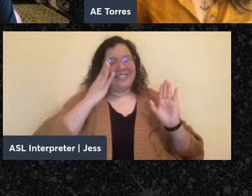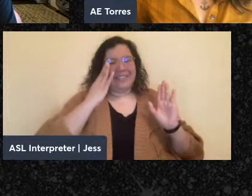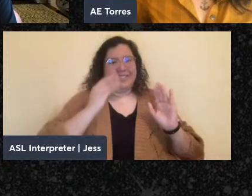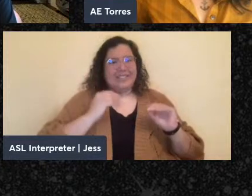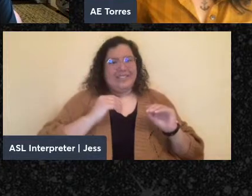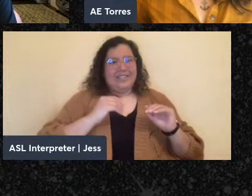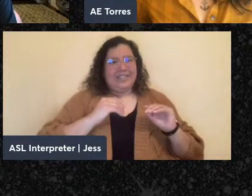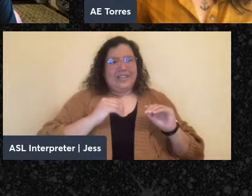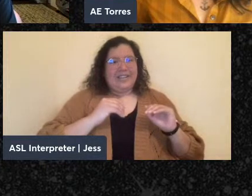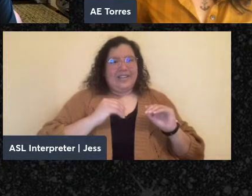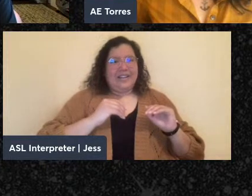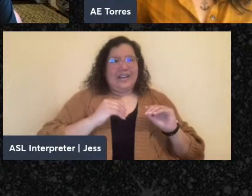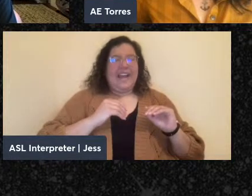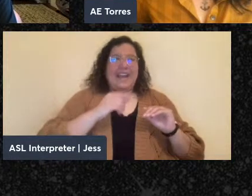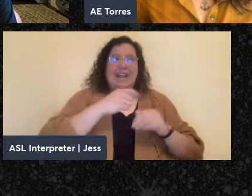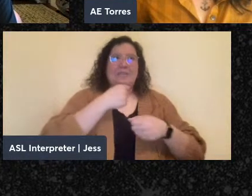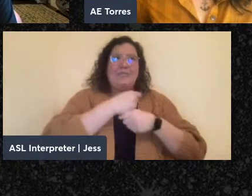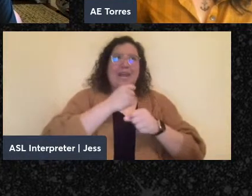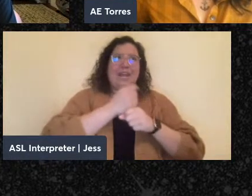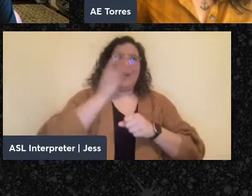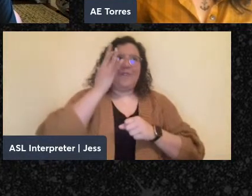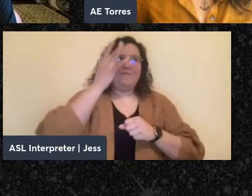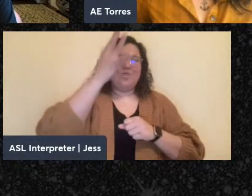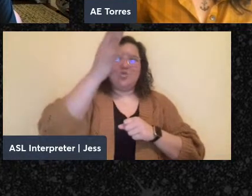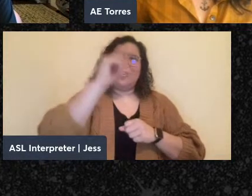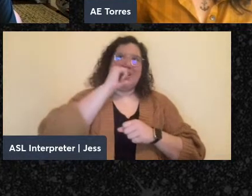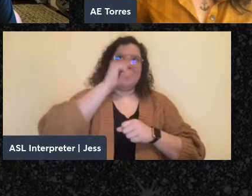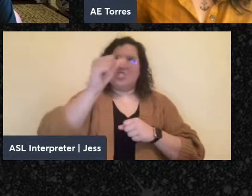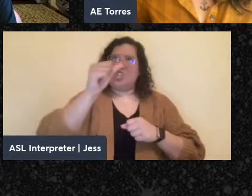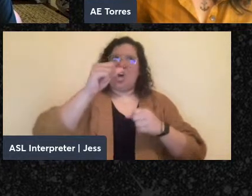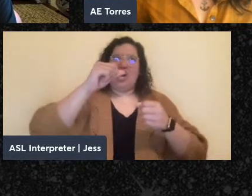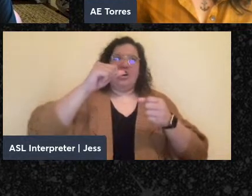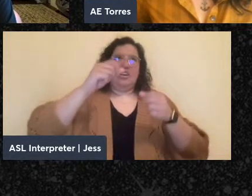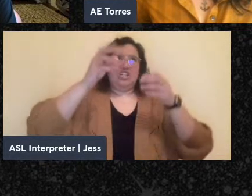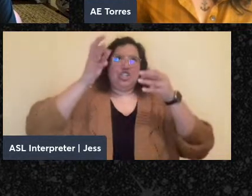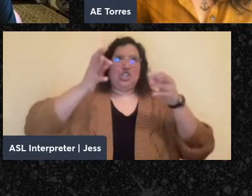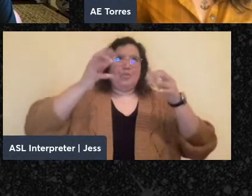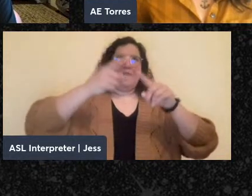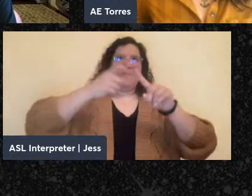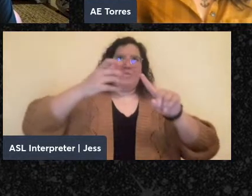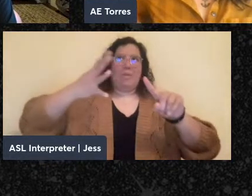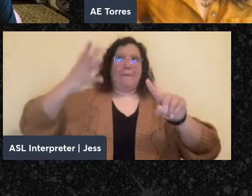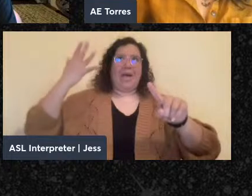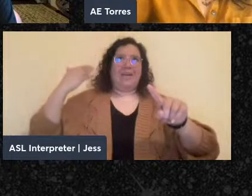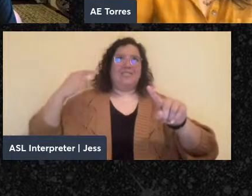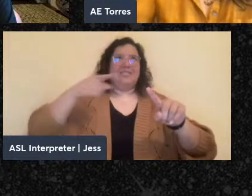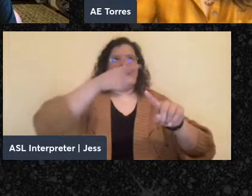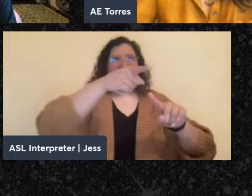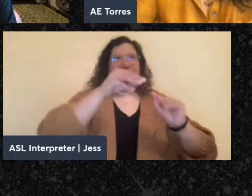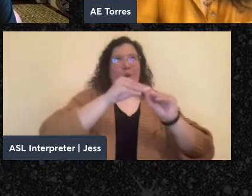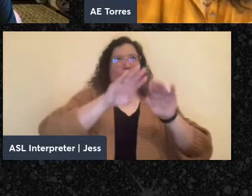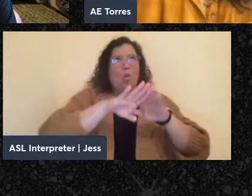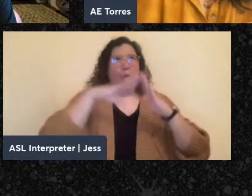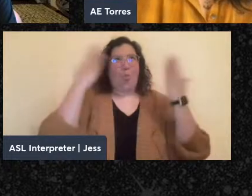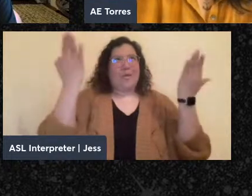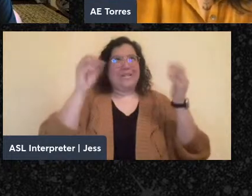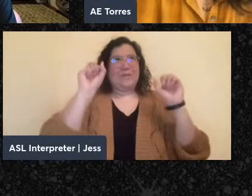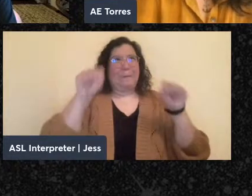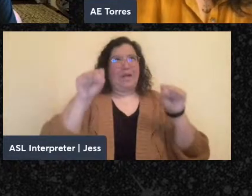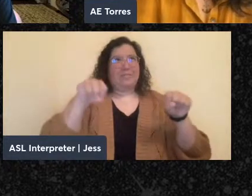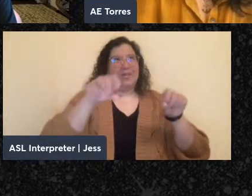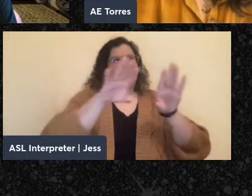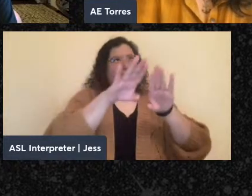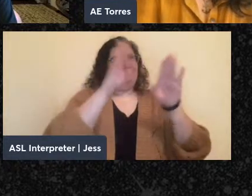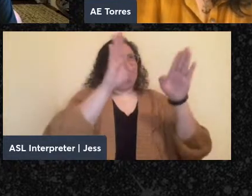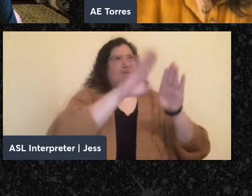future that is utterly determined by the past, instead of open to possibility. And so I was wondering if you would